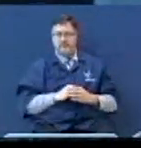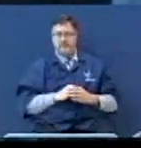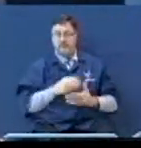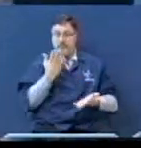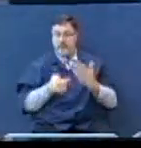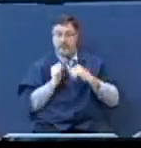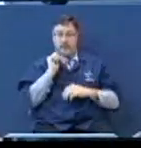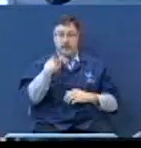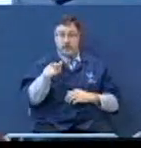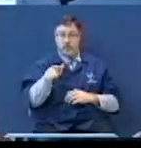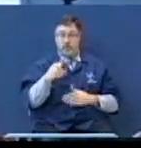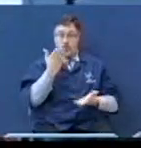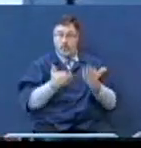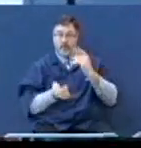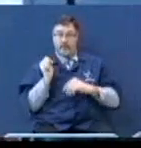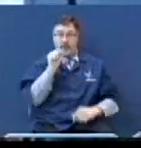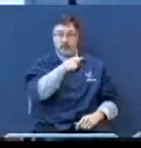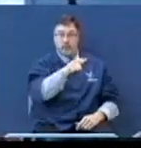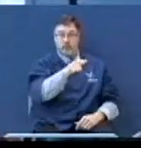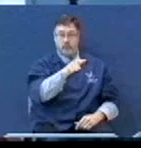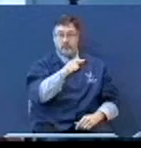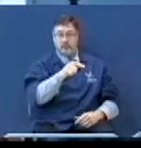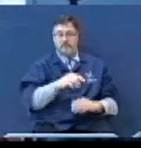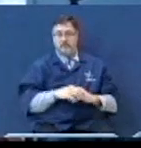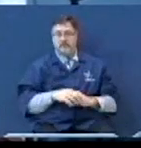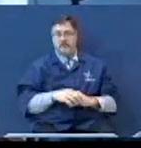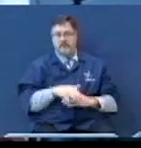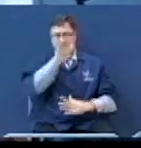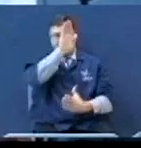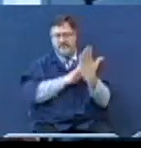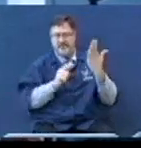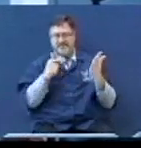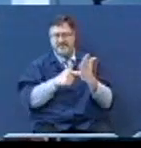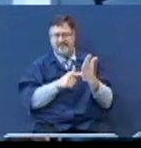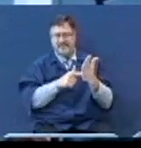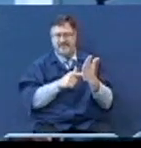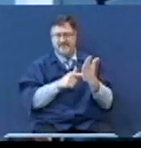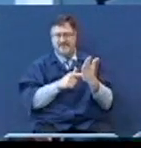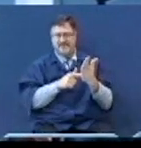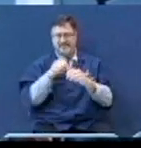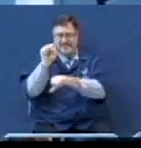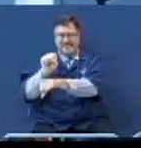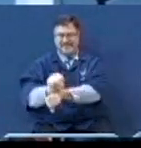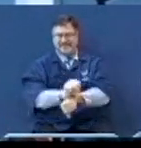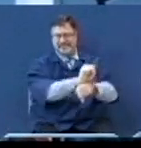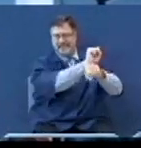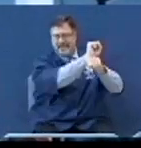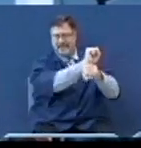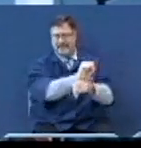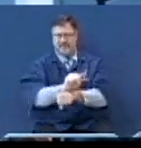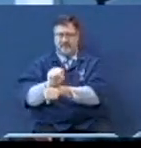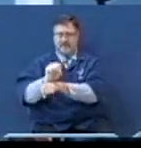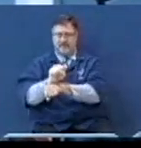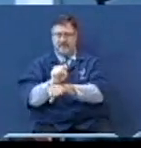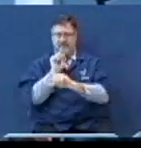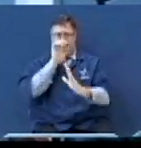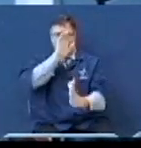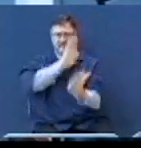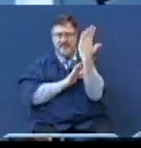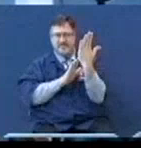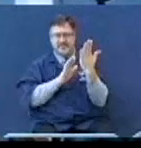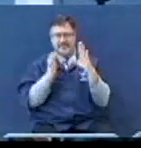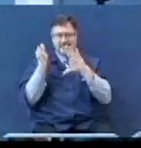It could have been you. Facing the slave block and facing death and